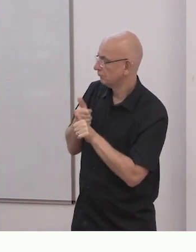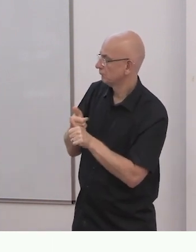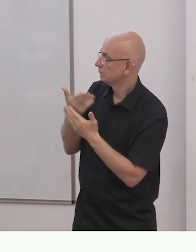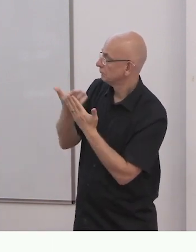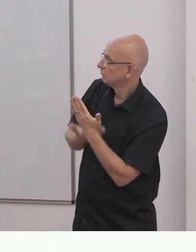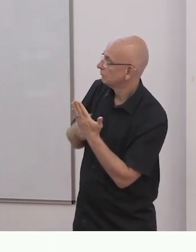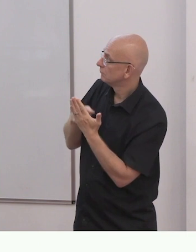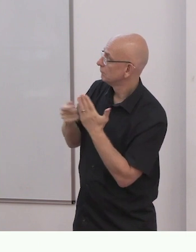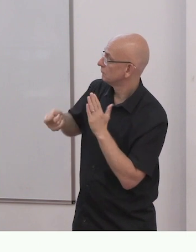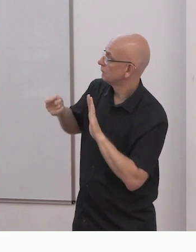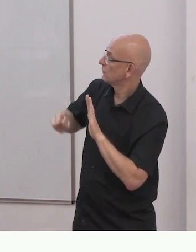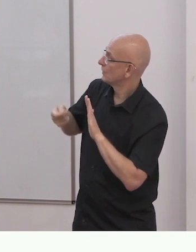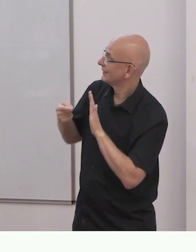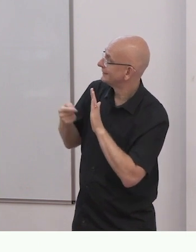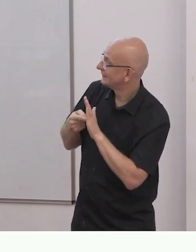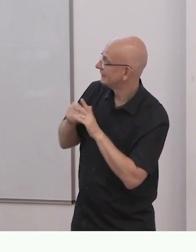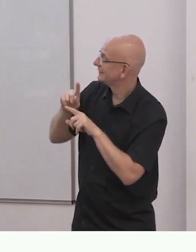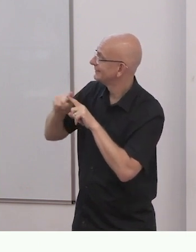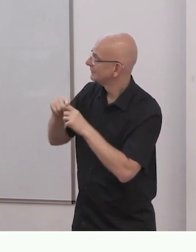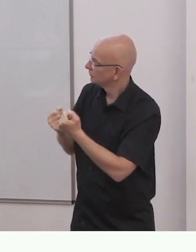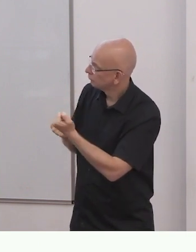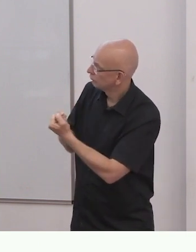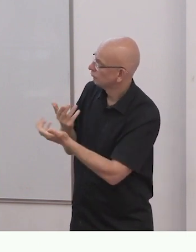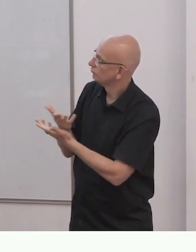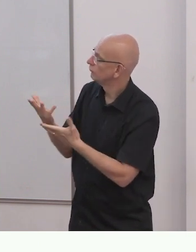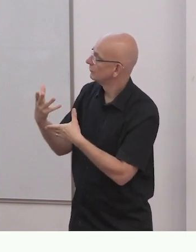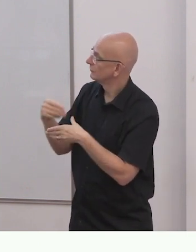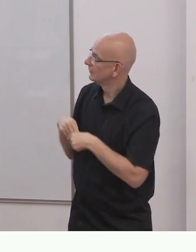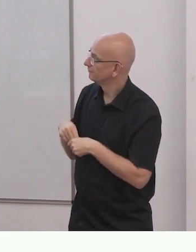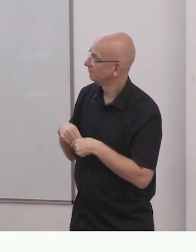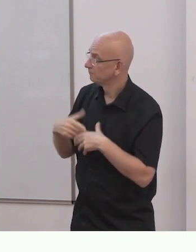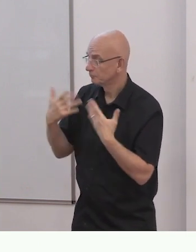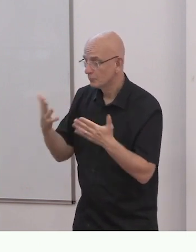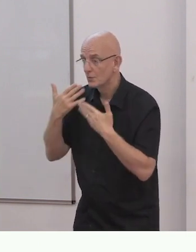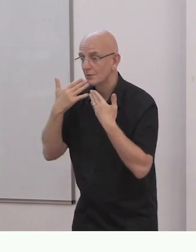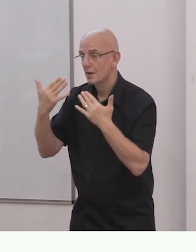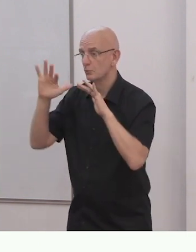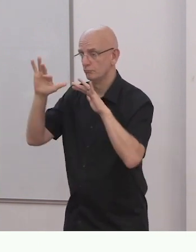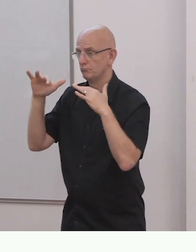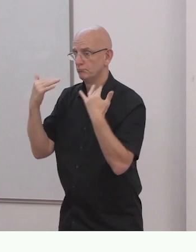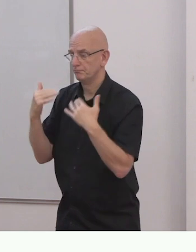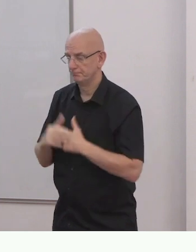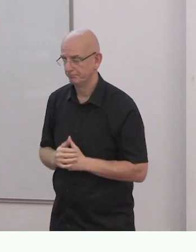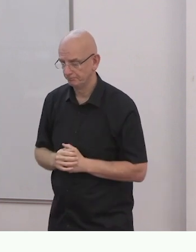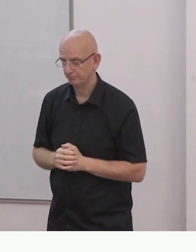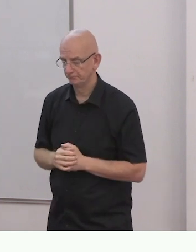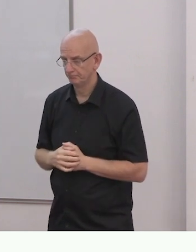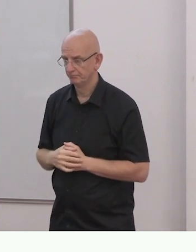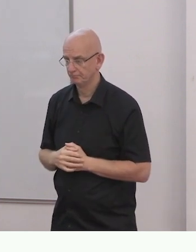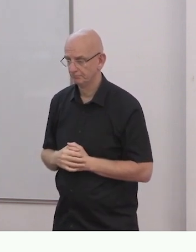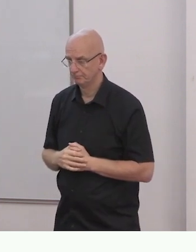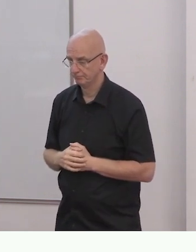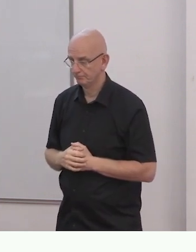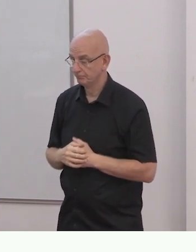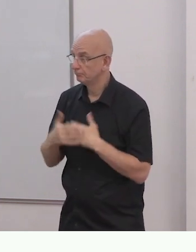So thank you very much for your attention and should you have any questions I'm more than happy to respond now.